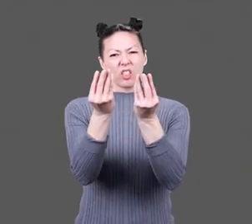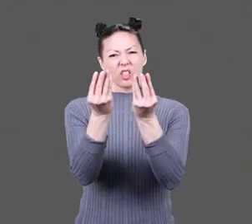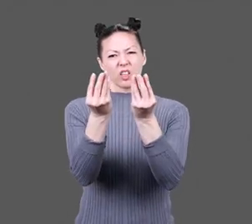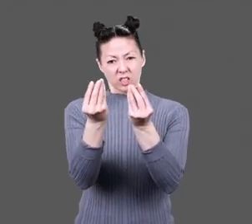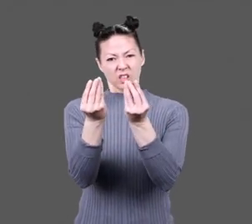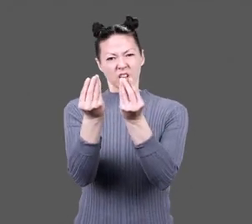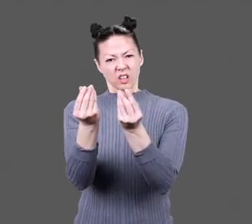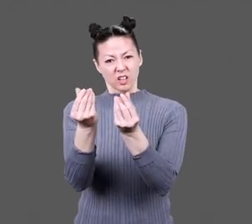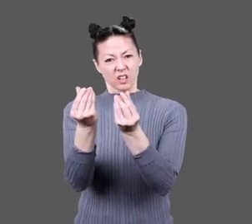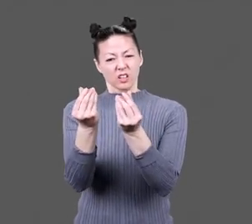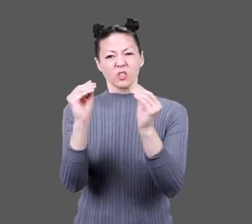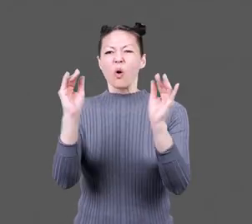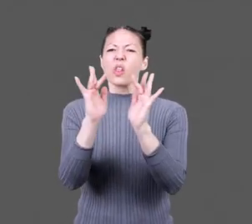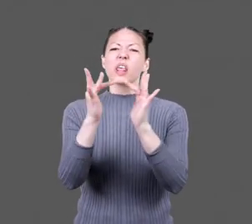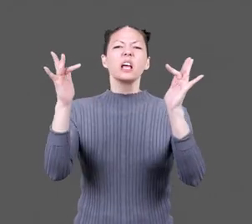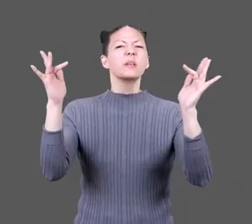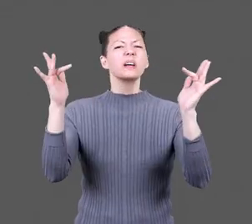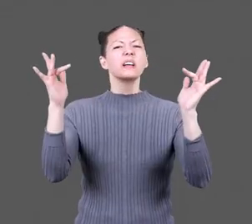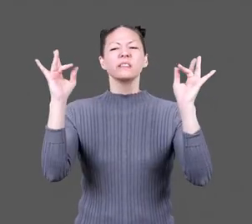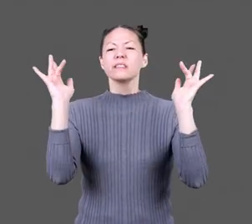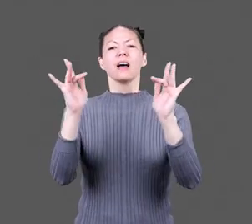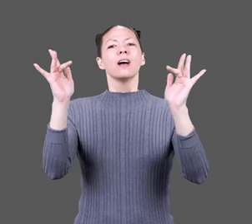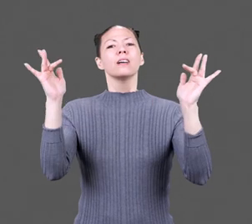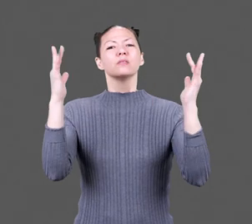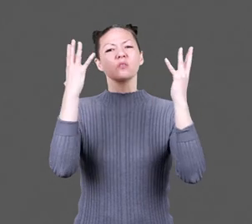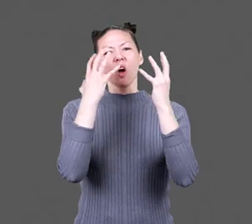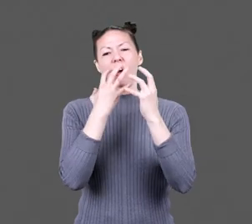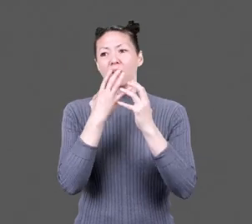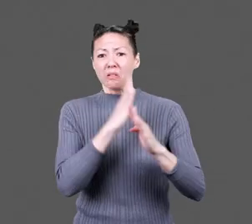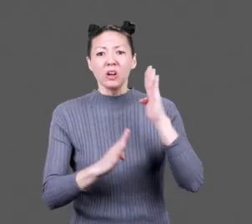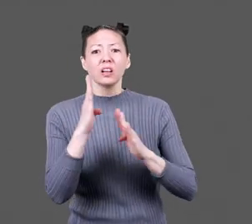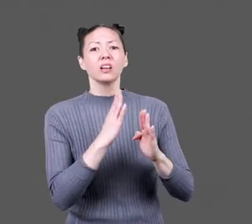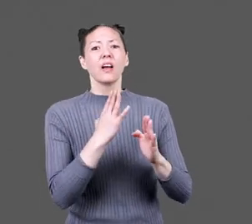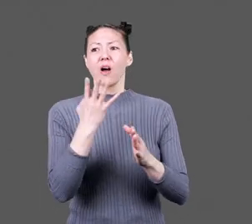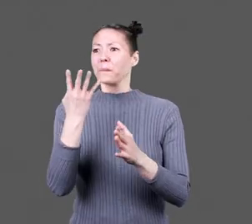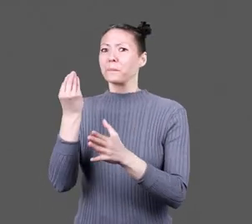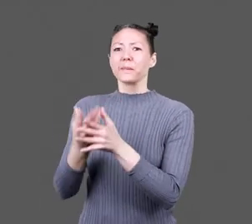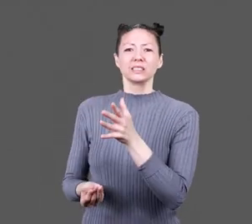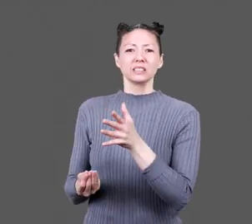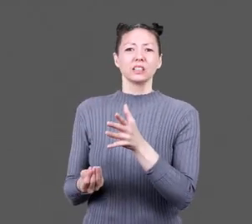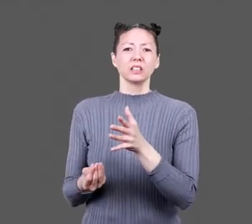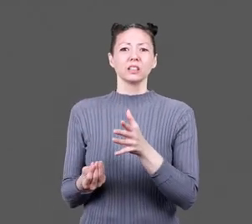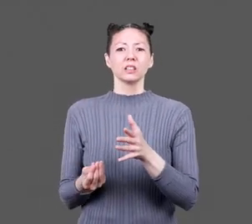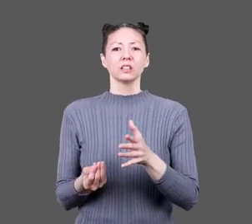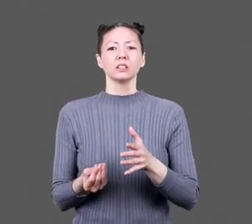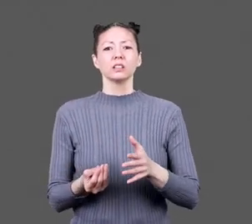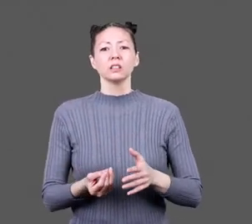fade. No glimmer of light was found. Just the darkness of worry and missing.